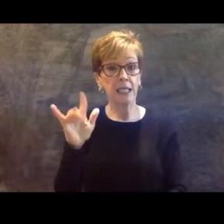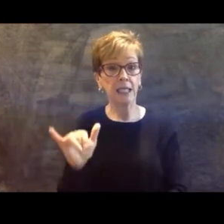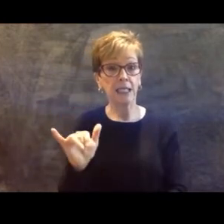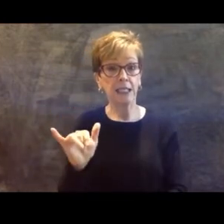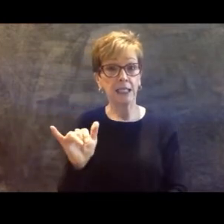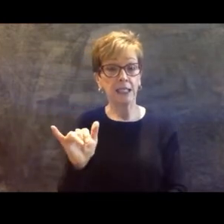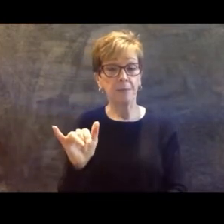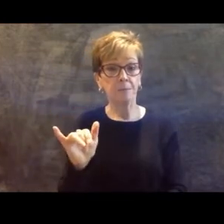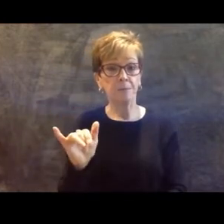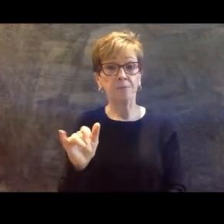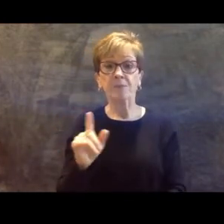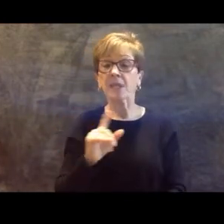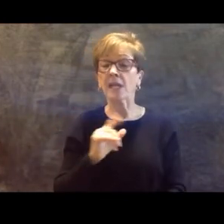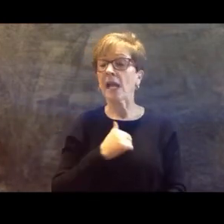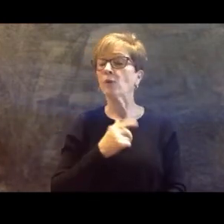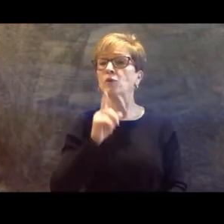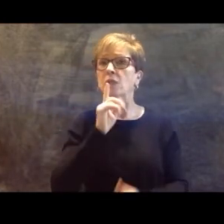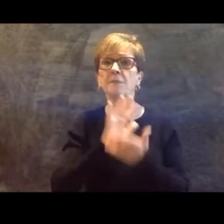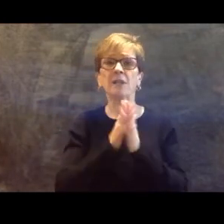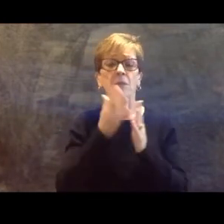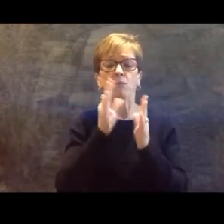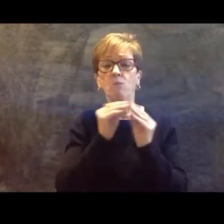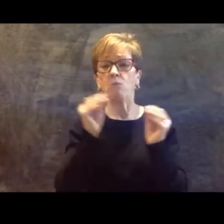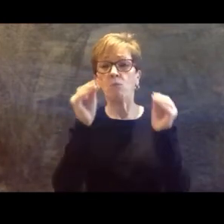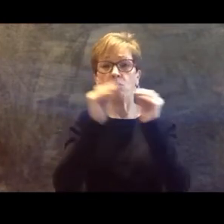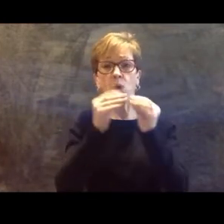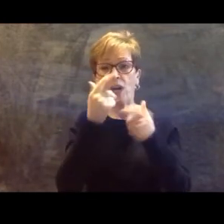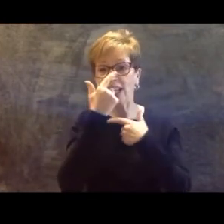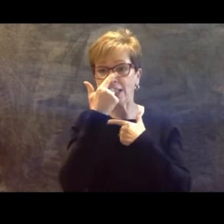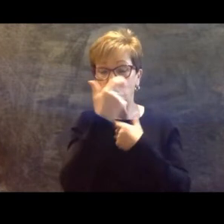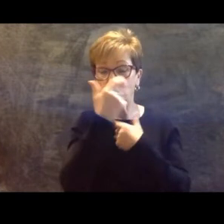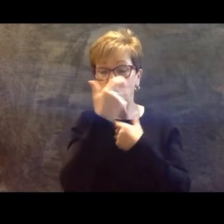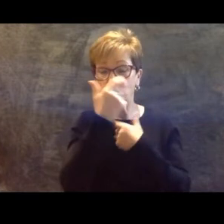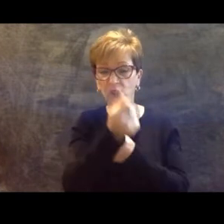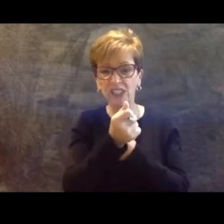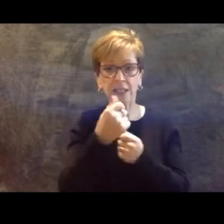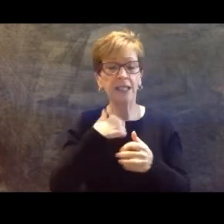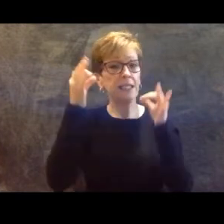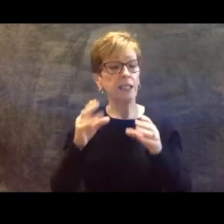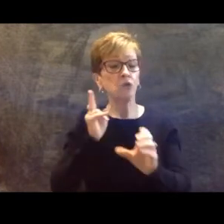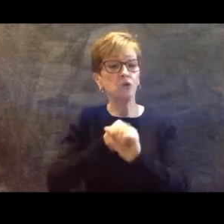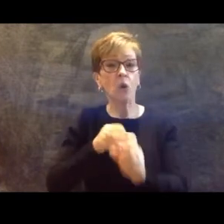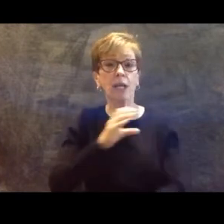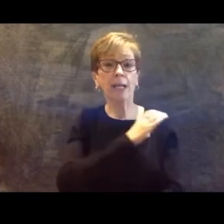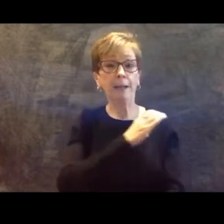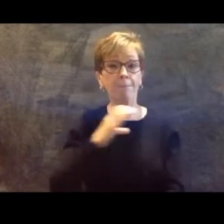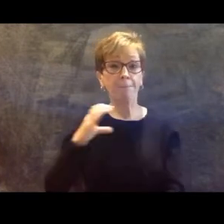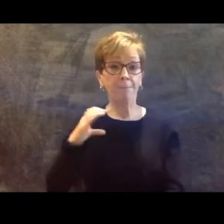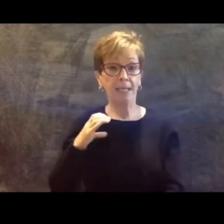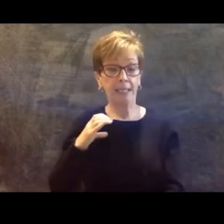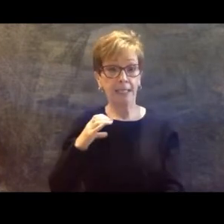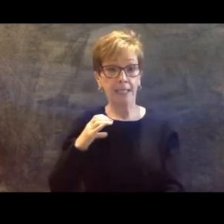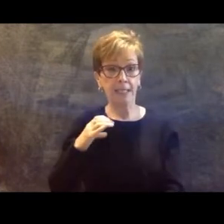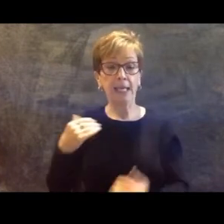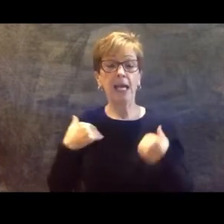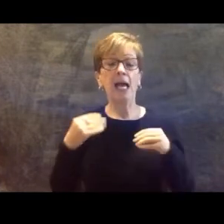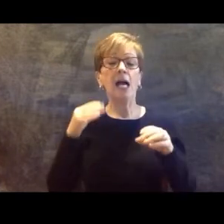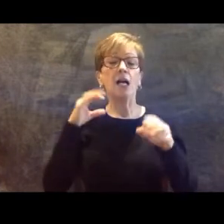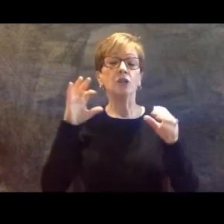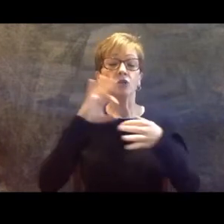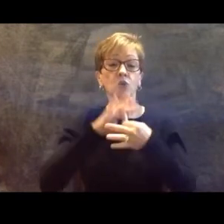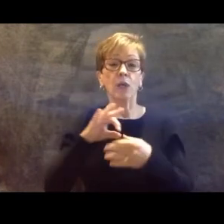just interested in connecting with people. And then I decided to join a committee and I joined the public relations and communications committee.